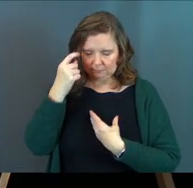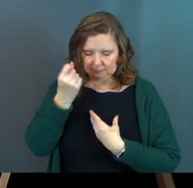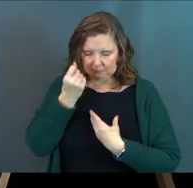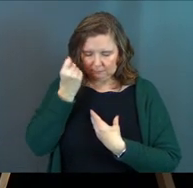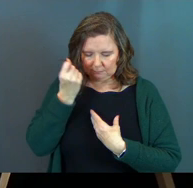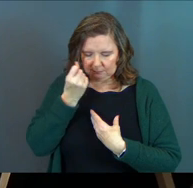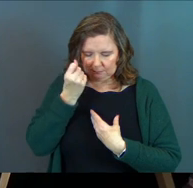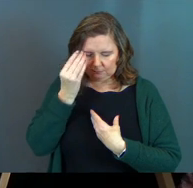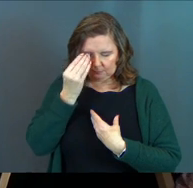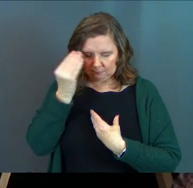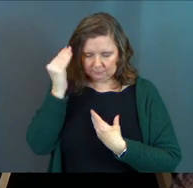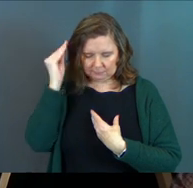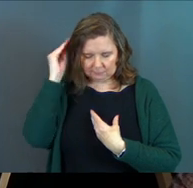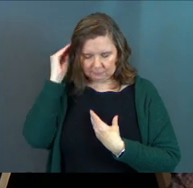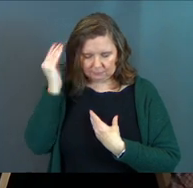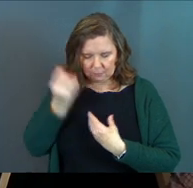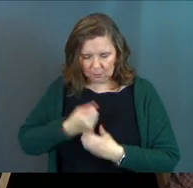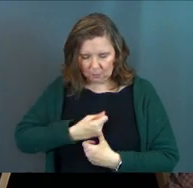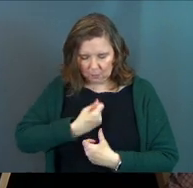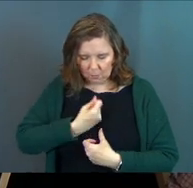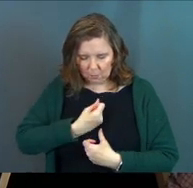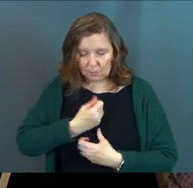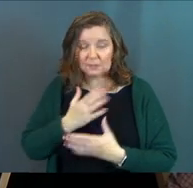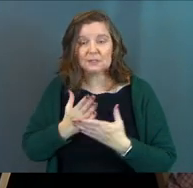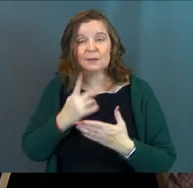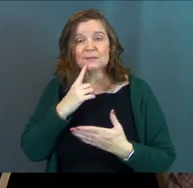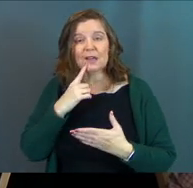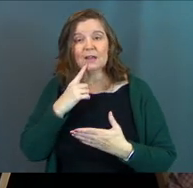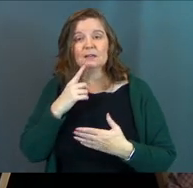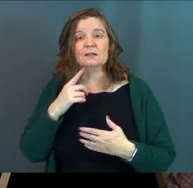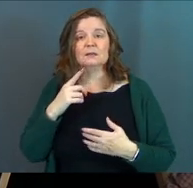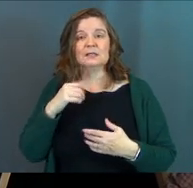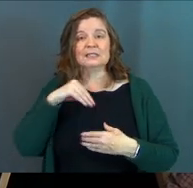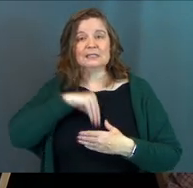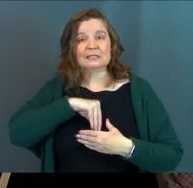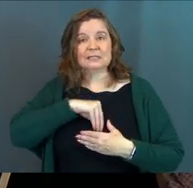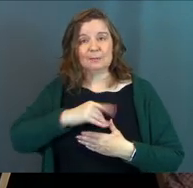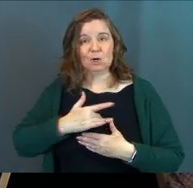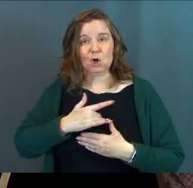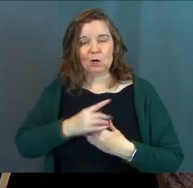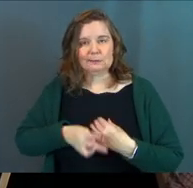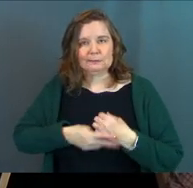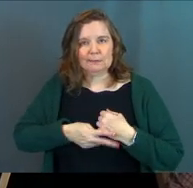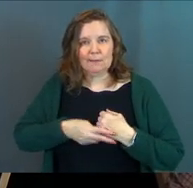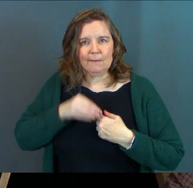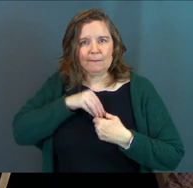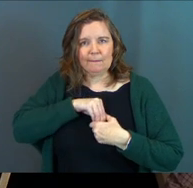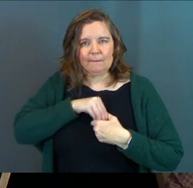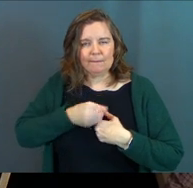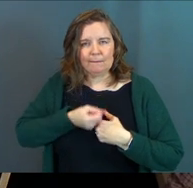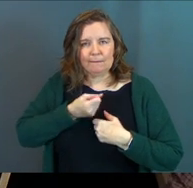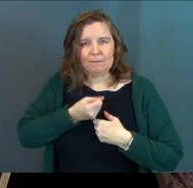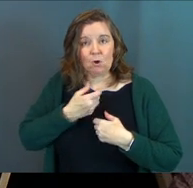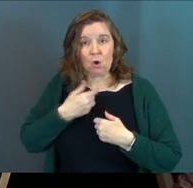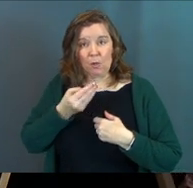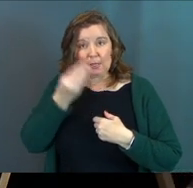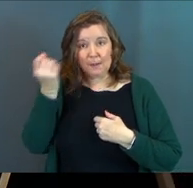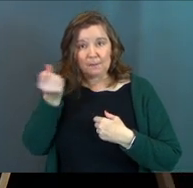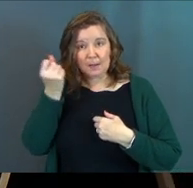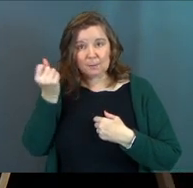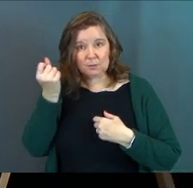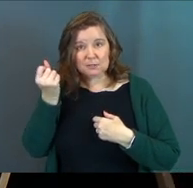deep within herself. Some translations say deep in her heart. All the memories